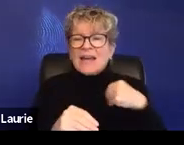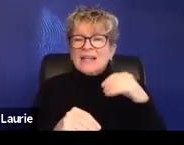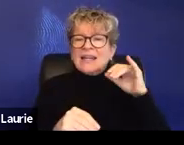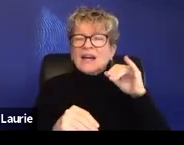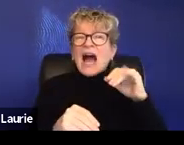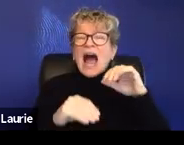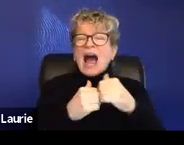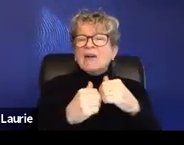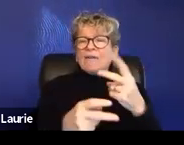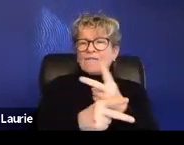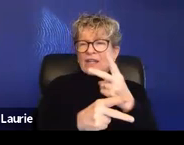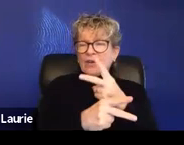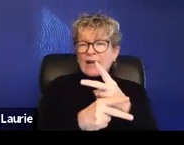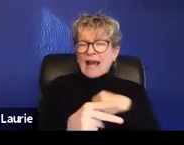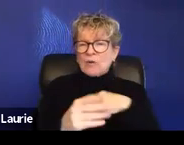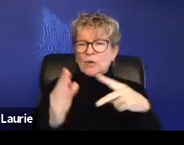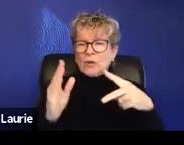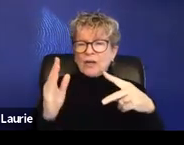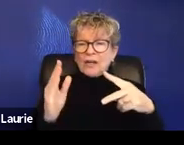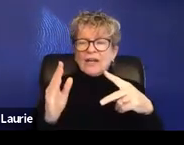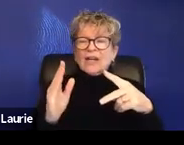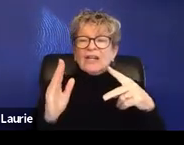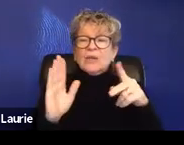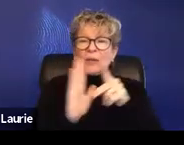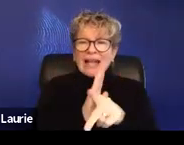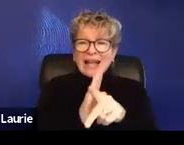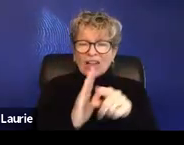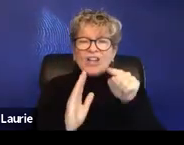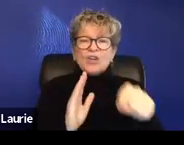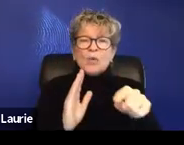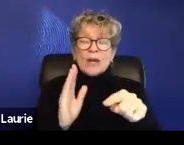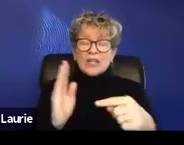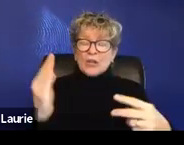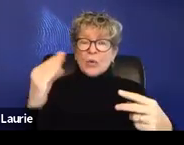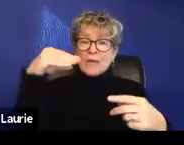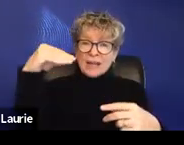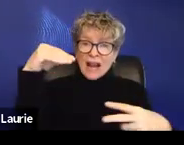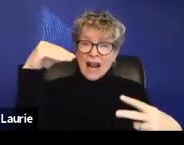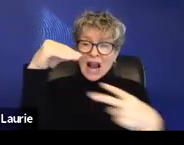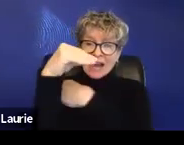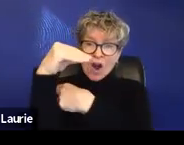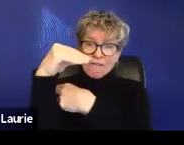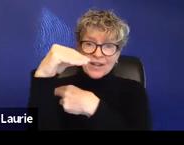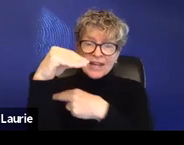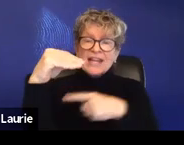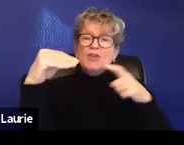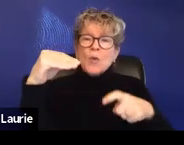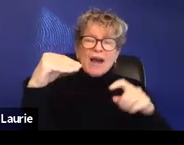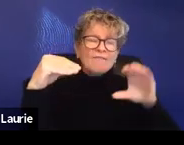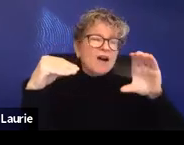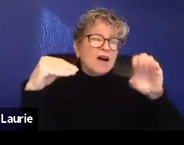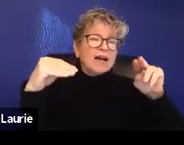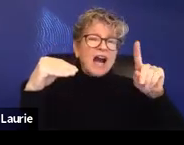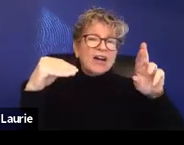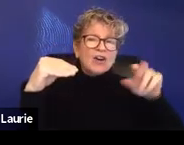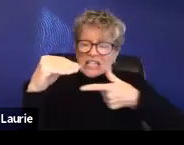um, cut off the head, you actually have to cauterize it too. So you really have to think proactively about how to prevent further heads